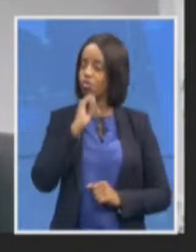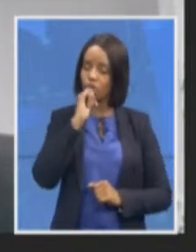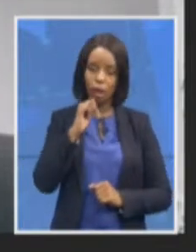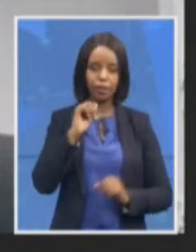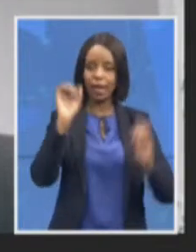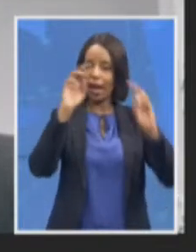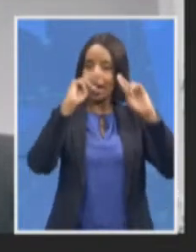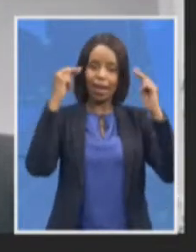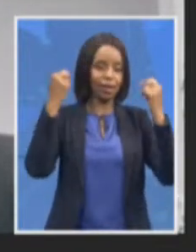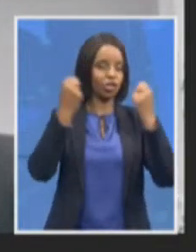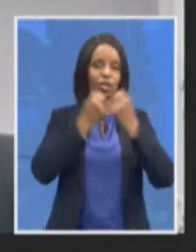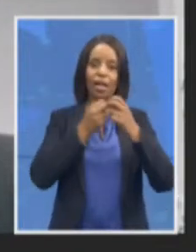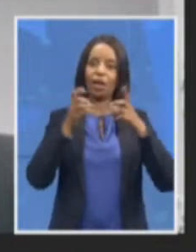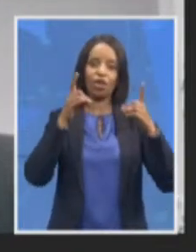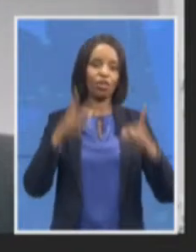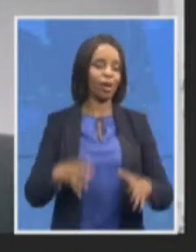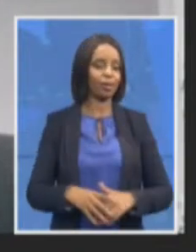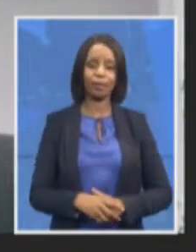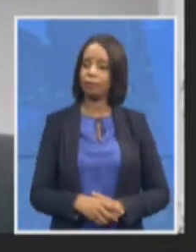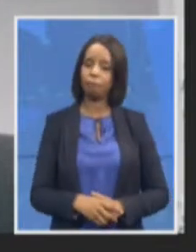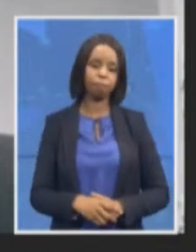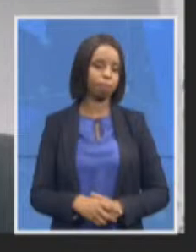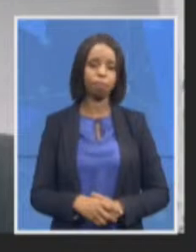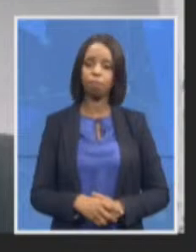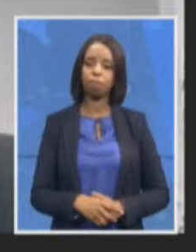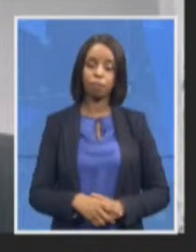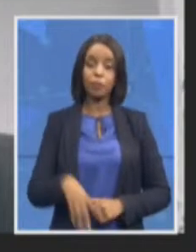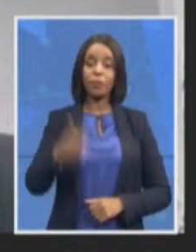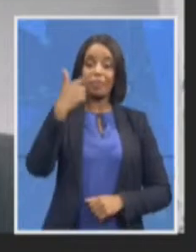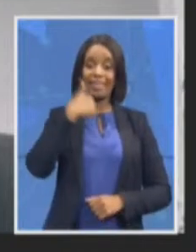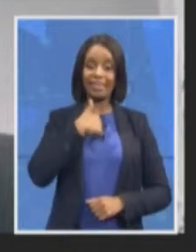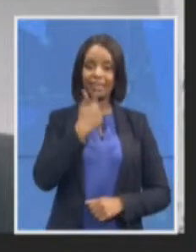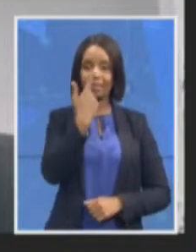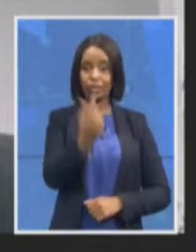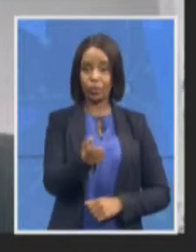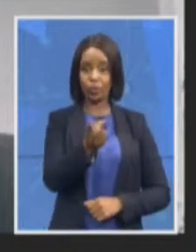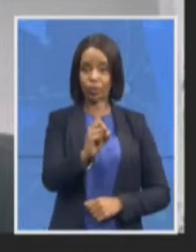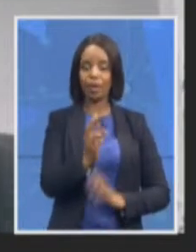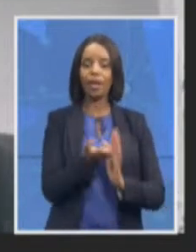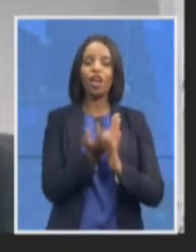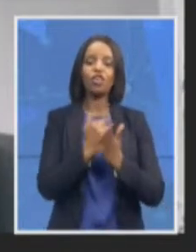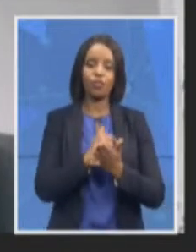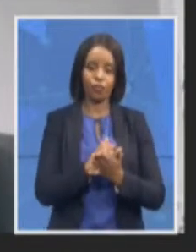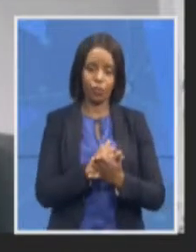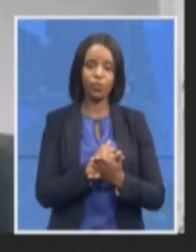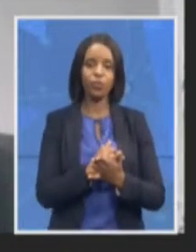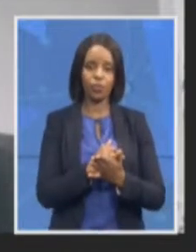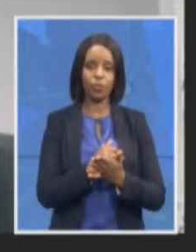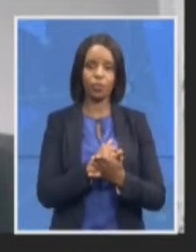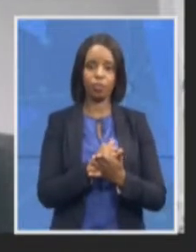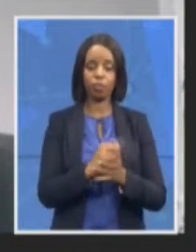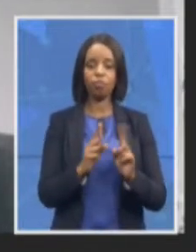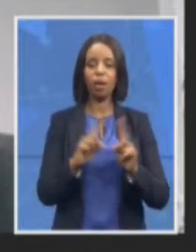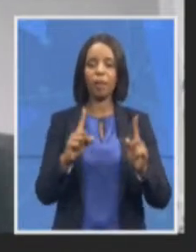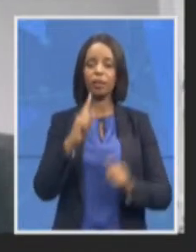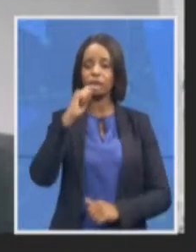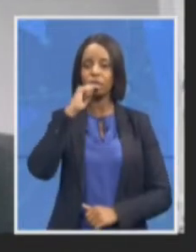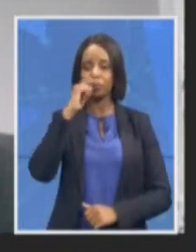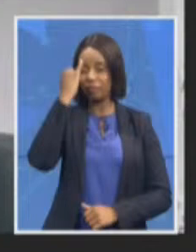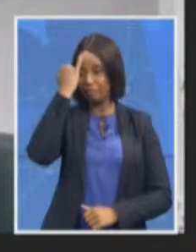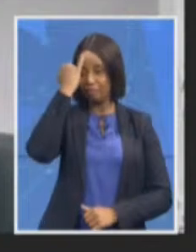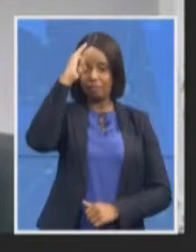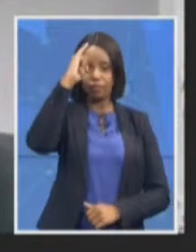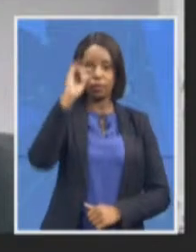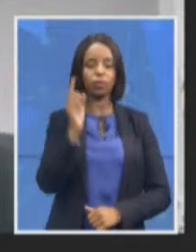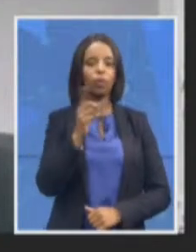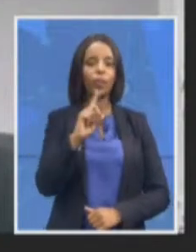review mechanism and ideally should not interfere in decisions to prosecute or not to prosecute but